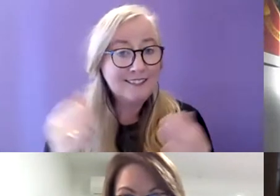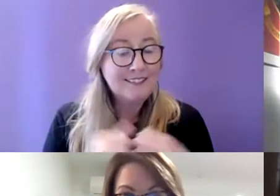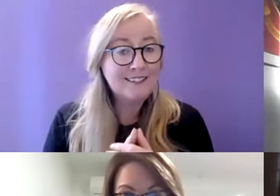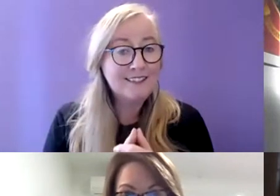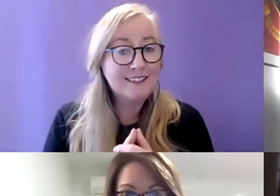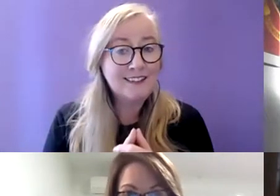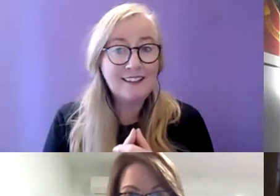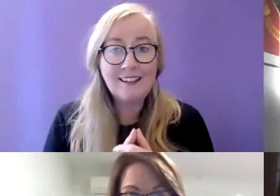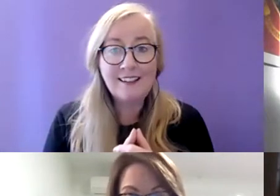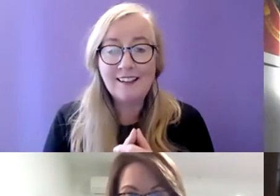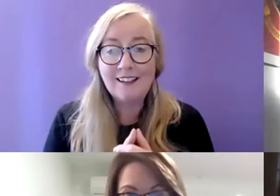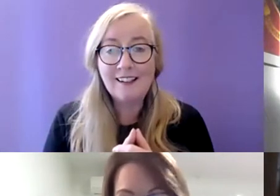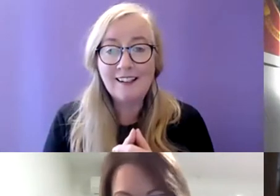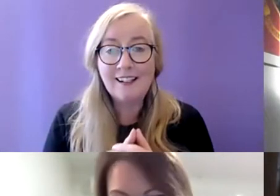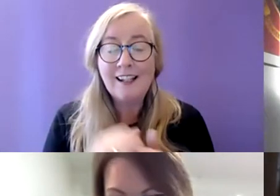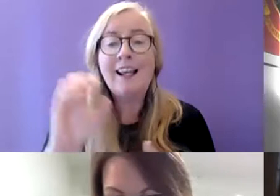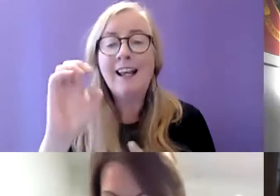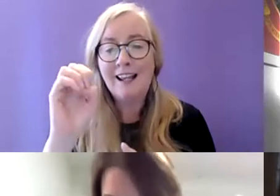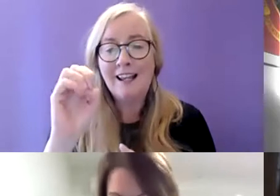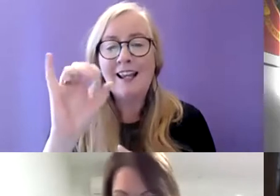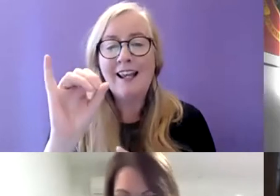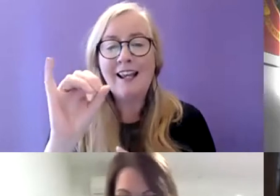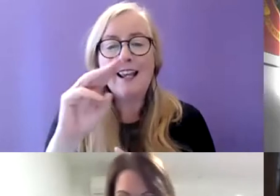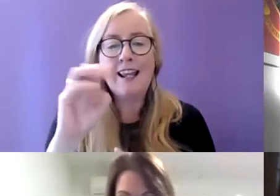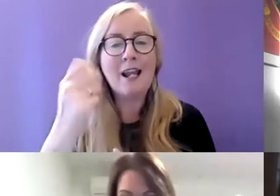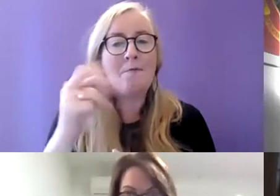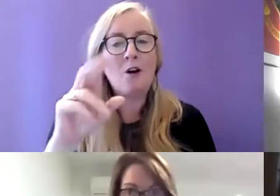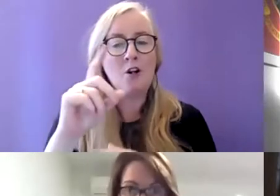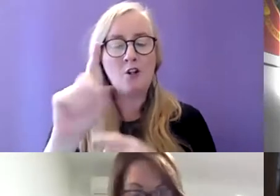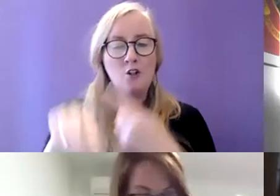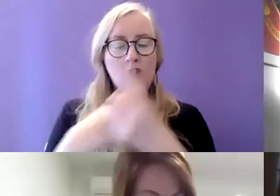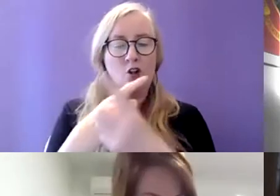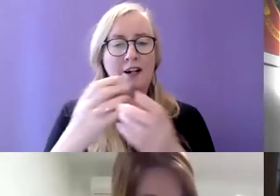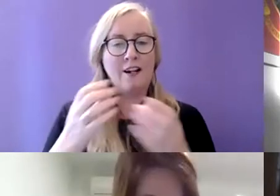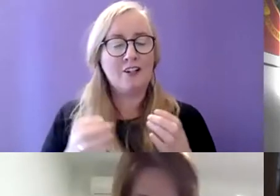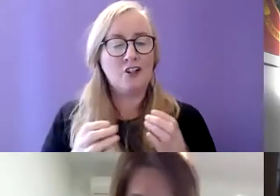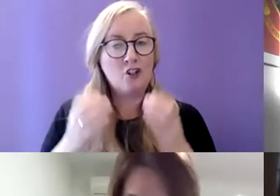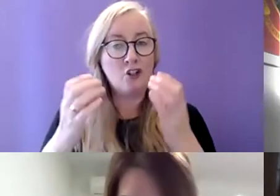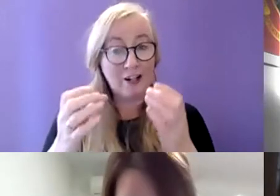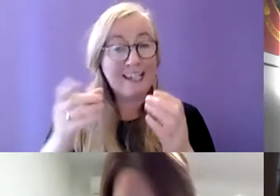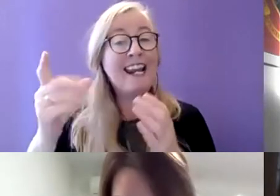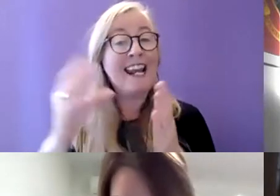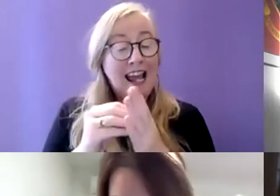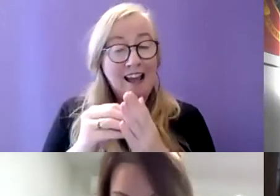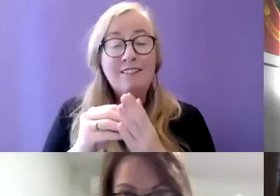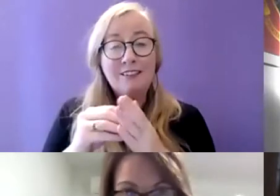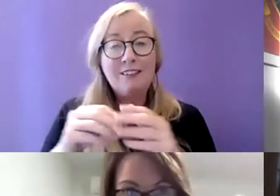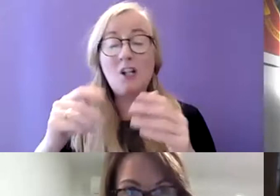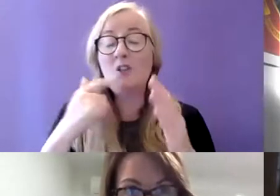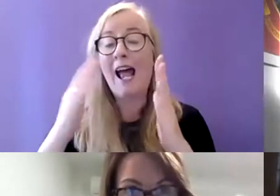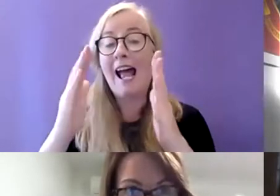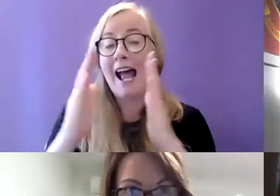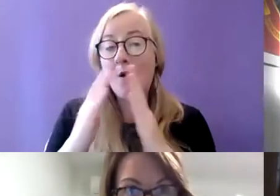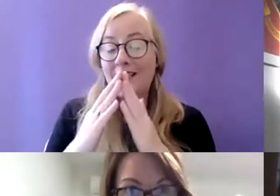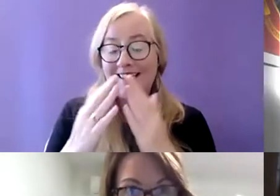I suppose one of the things that Eamon what the doors of charity have been doing is they have set up an approved housing body so that separation between housing and